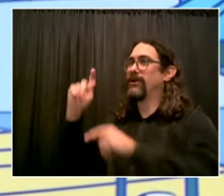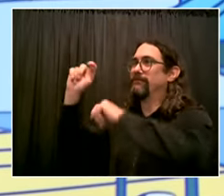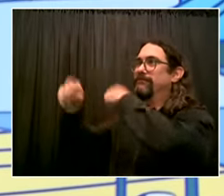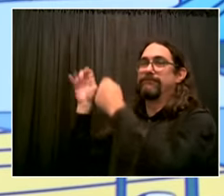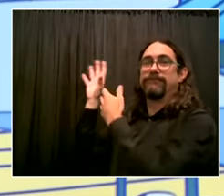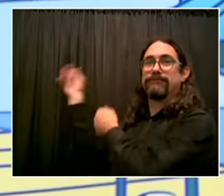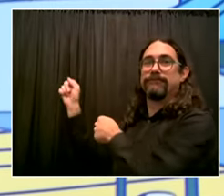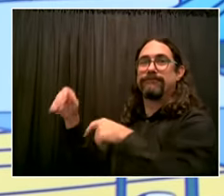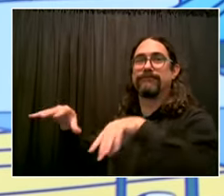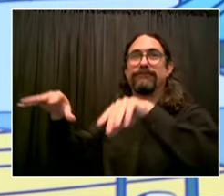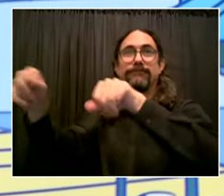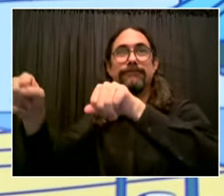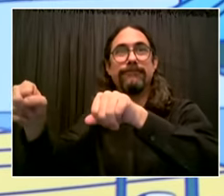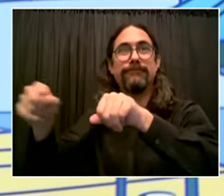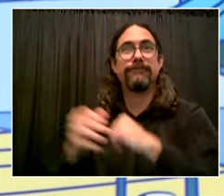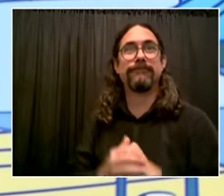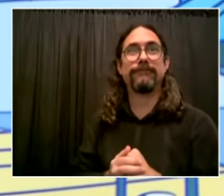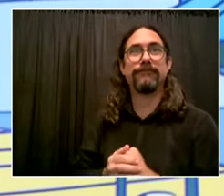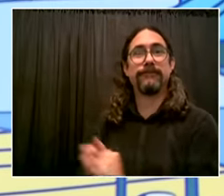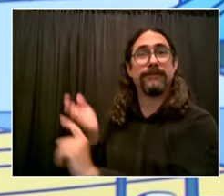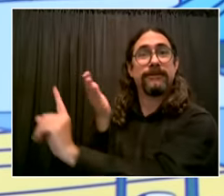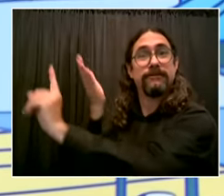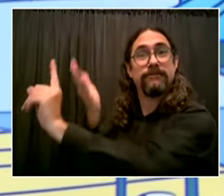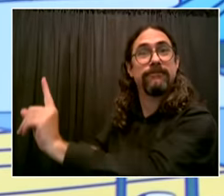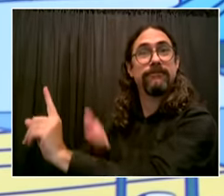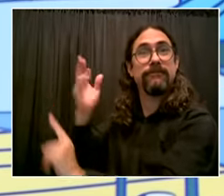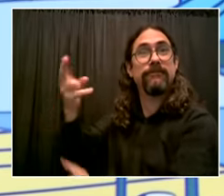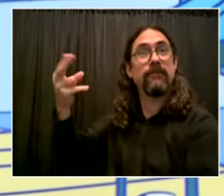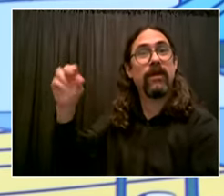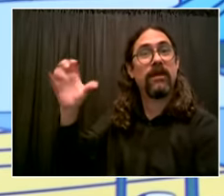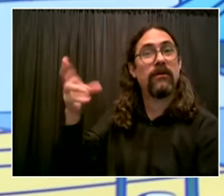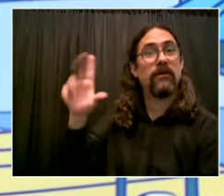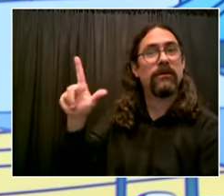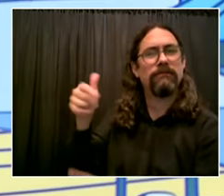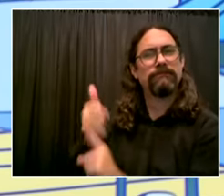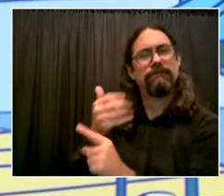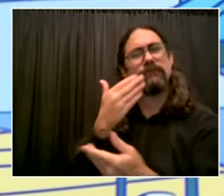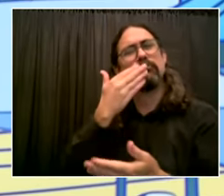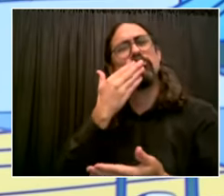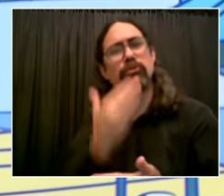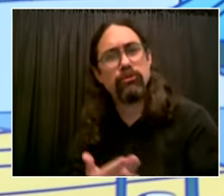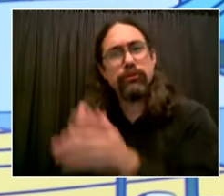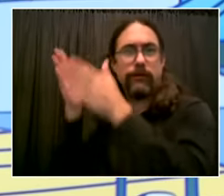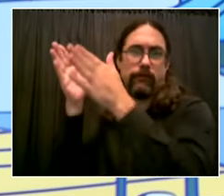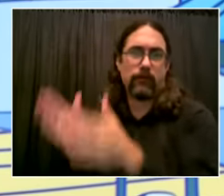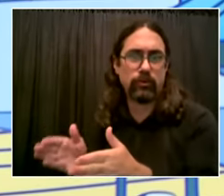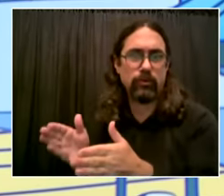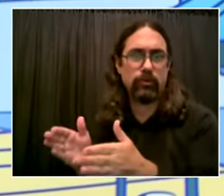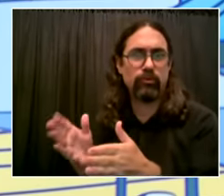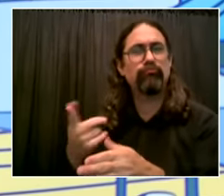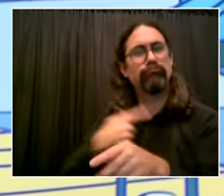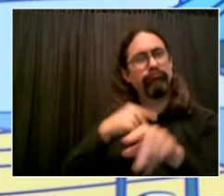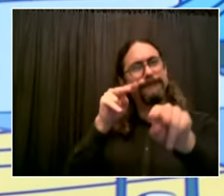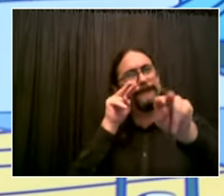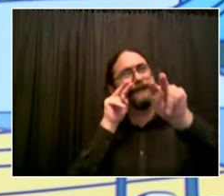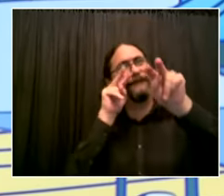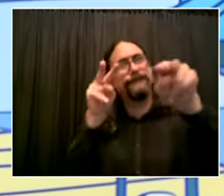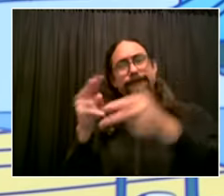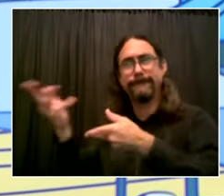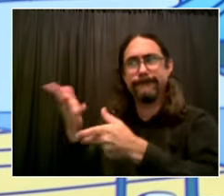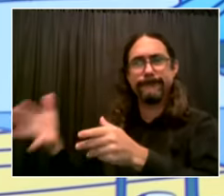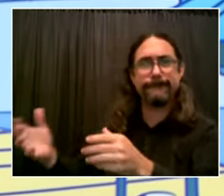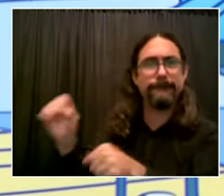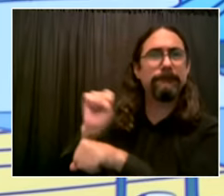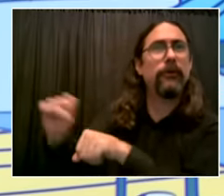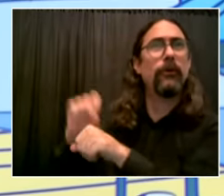day to be turning the page and uh as she mentioned uh in her press conference she and i have already started